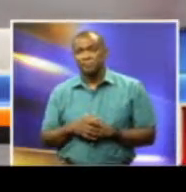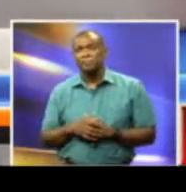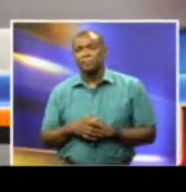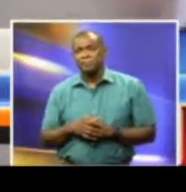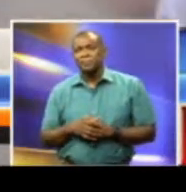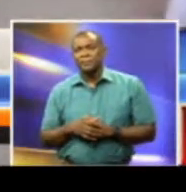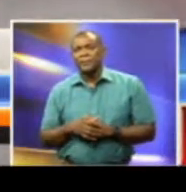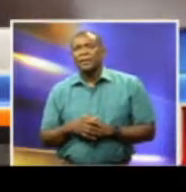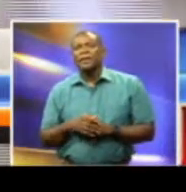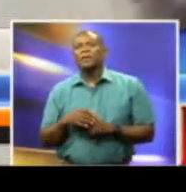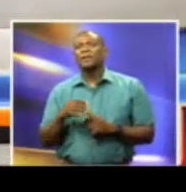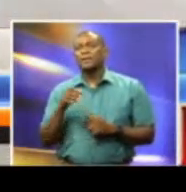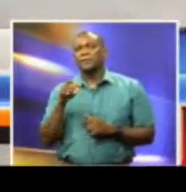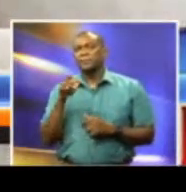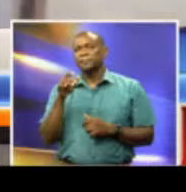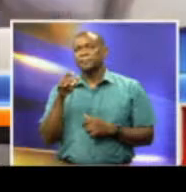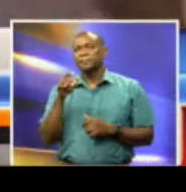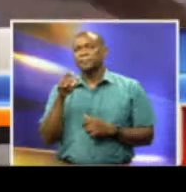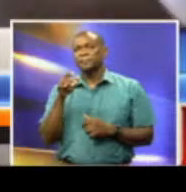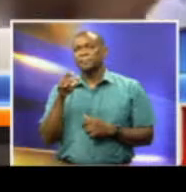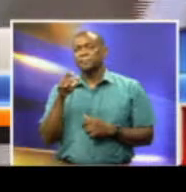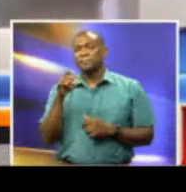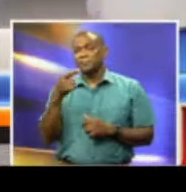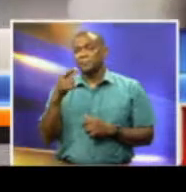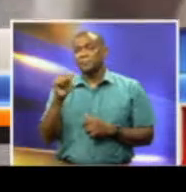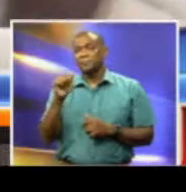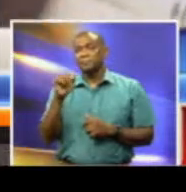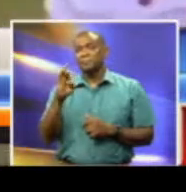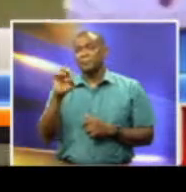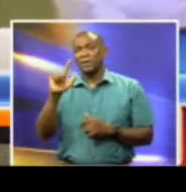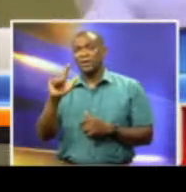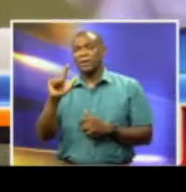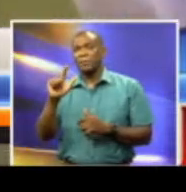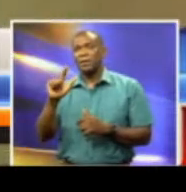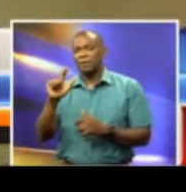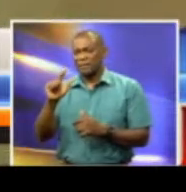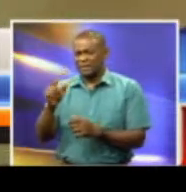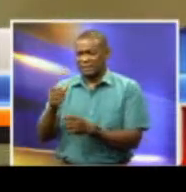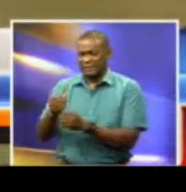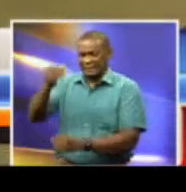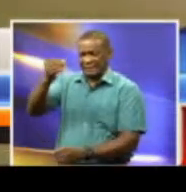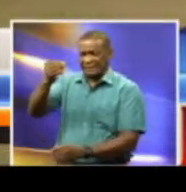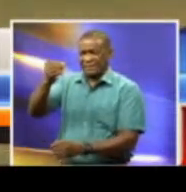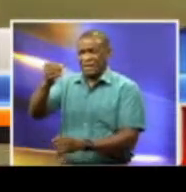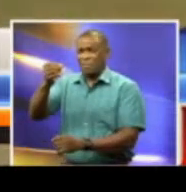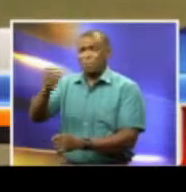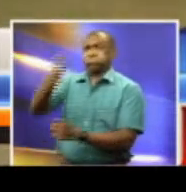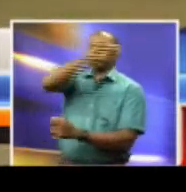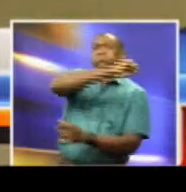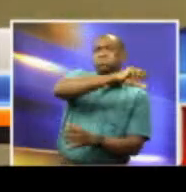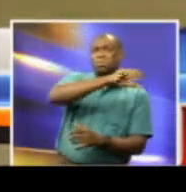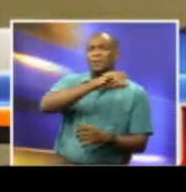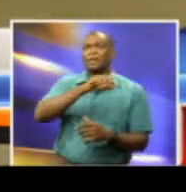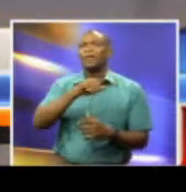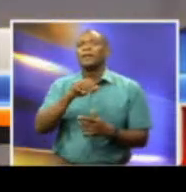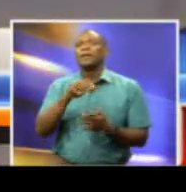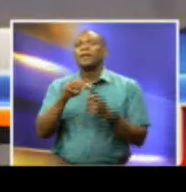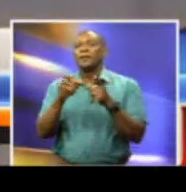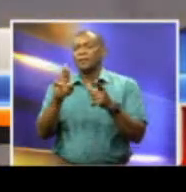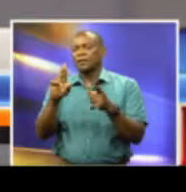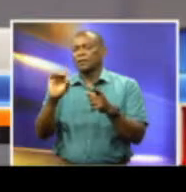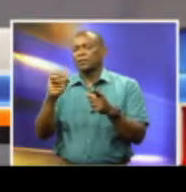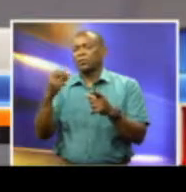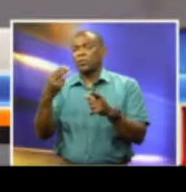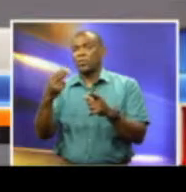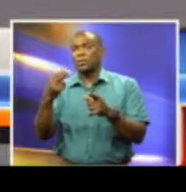removed Ollie Pope by uprooting his stumps with just four runs added. Kimar Roach then got Chris Wilkes chopping